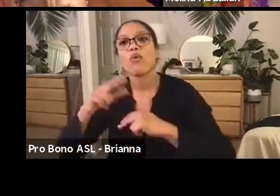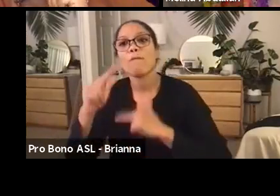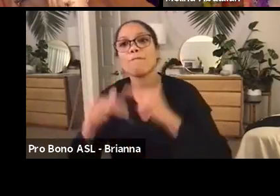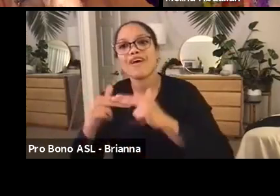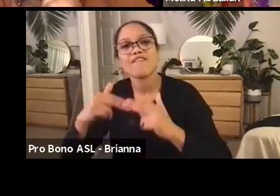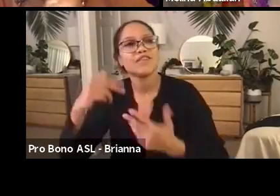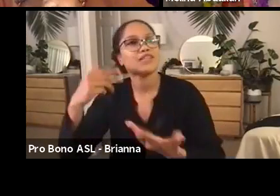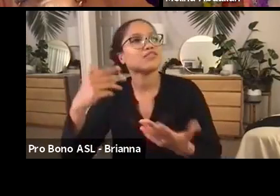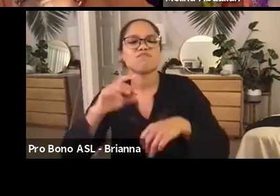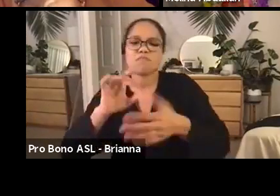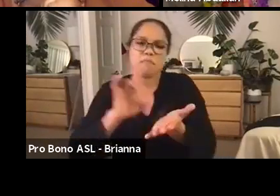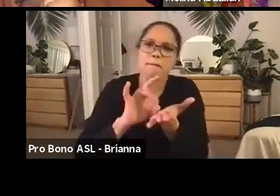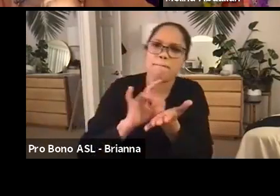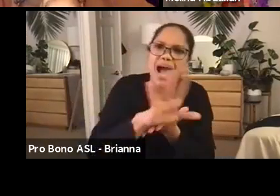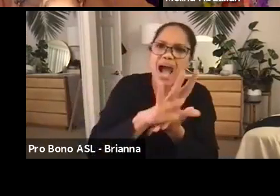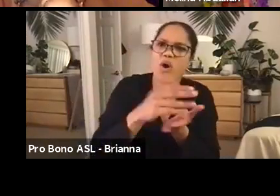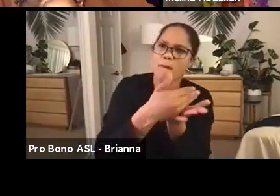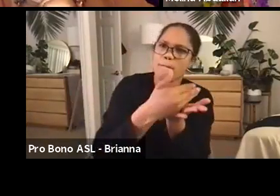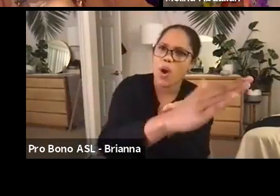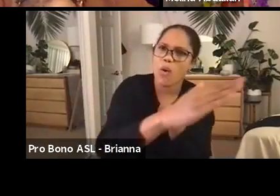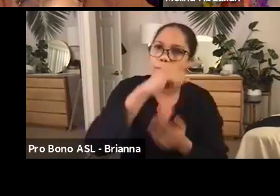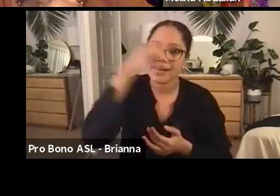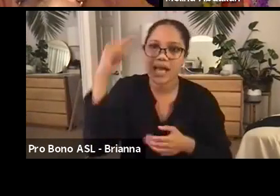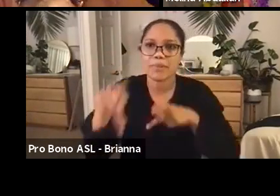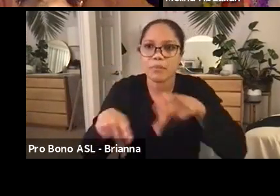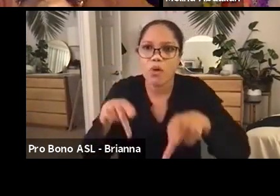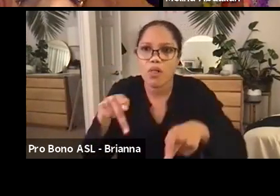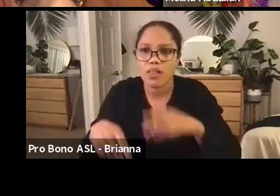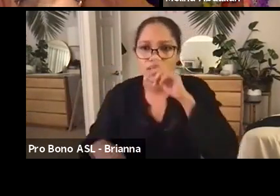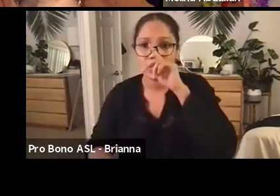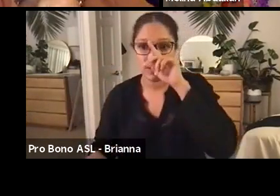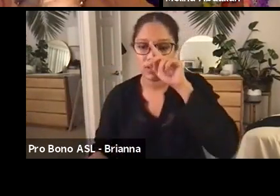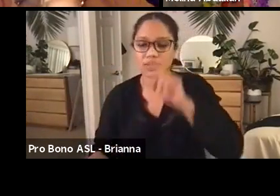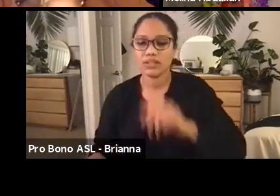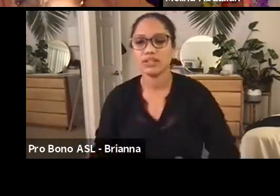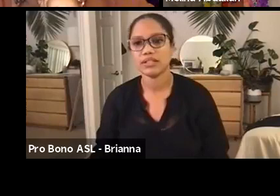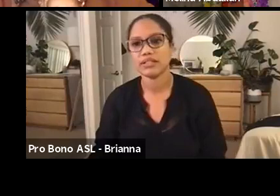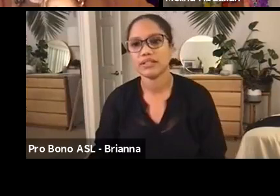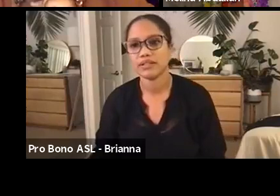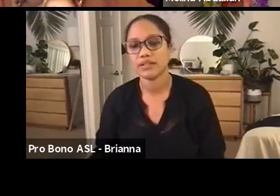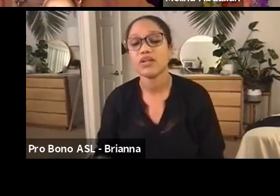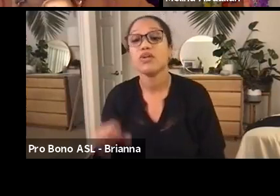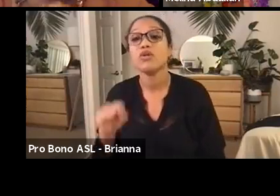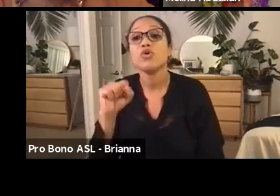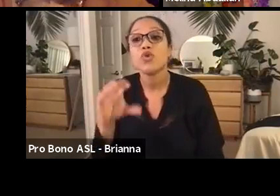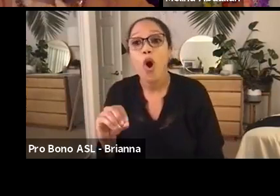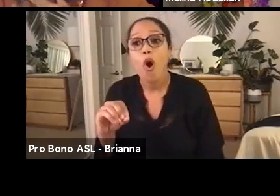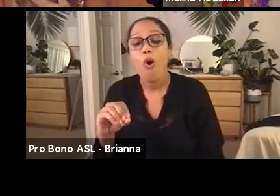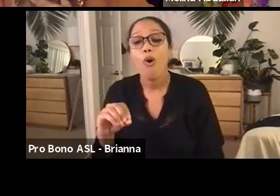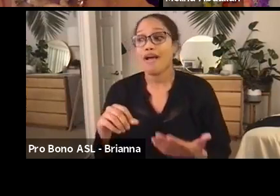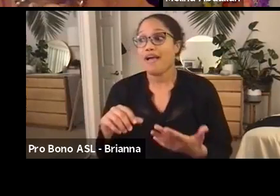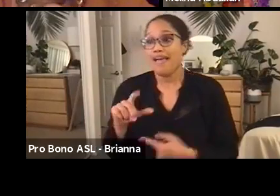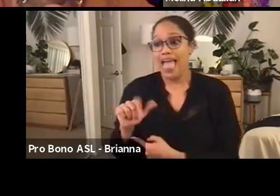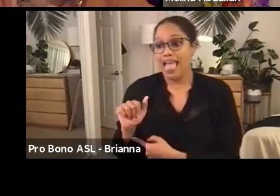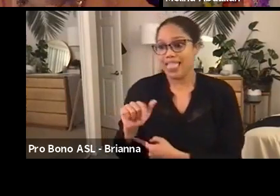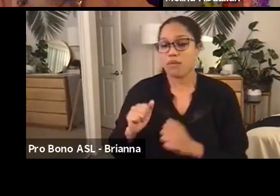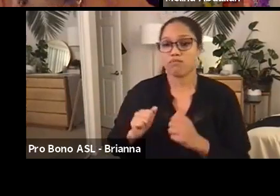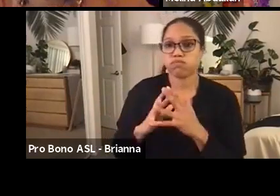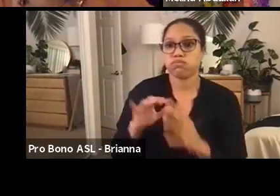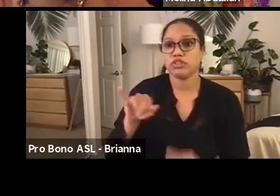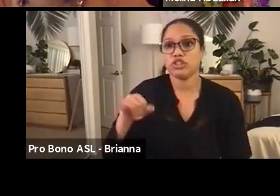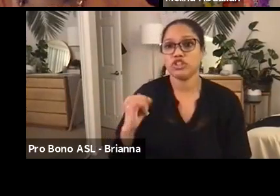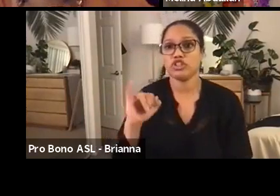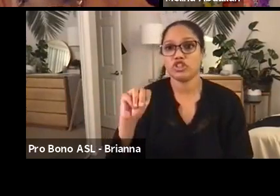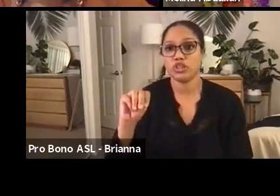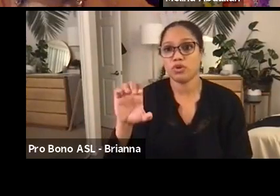knowing that inherently that the black hole, the black codes then morphed into the Jim Crow laws that then morphed into the way that